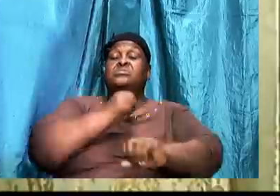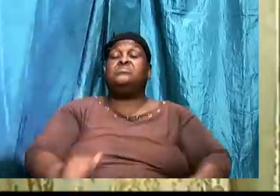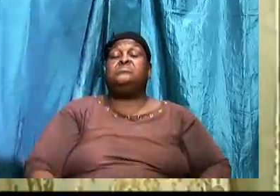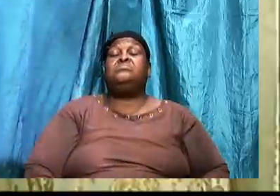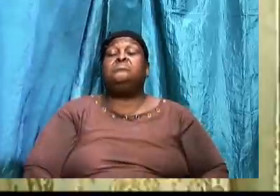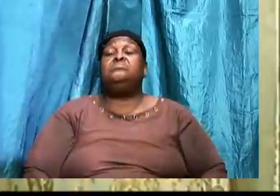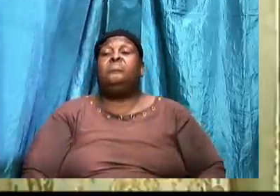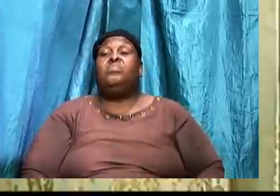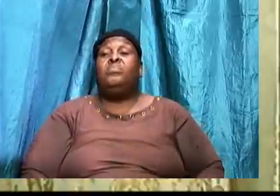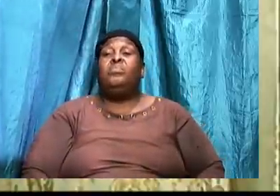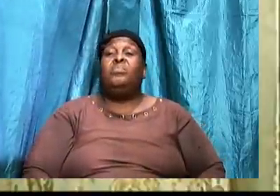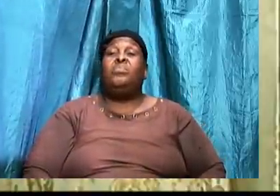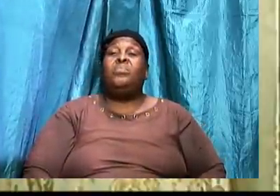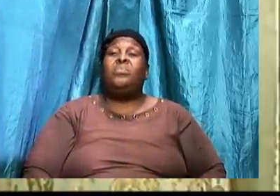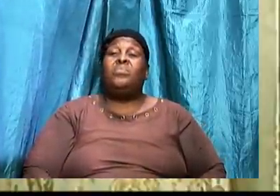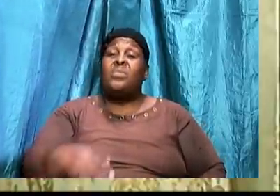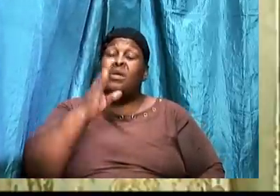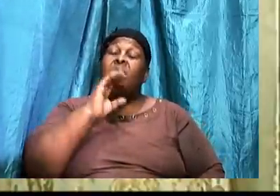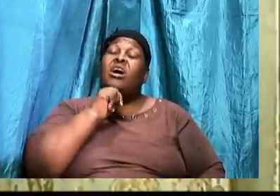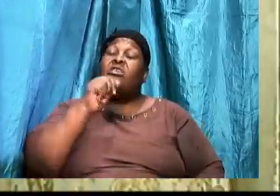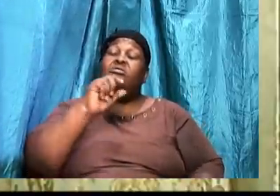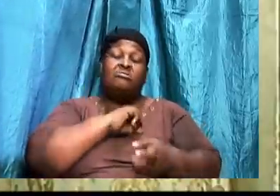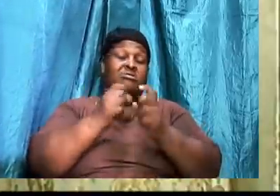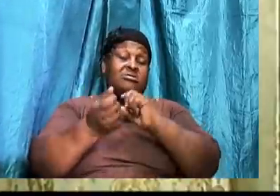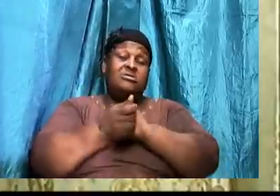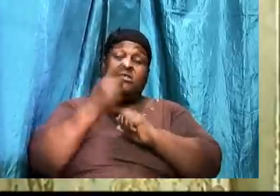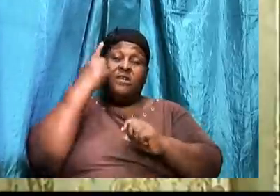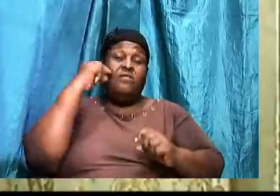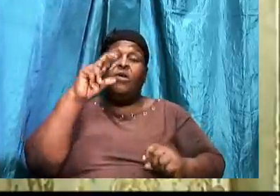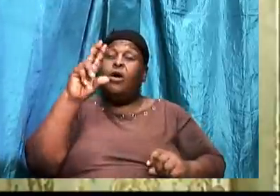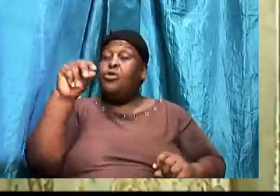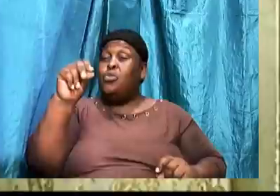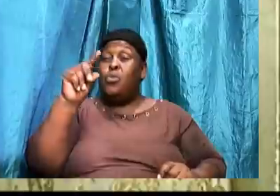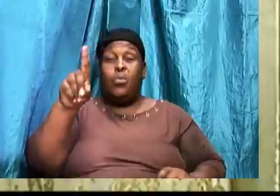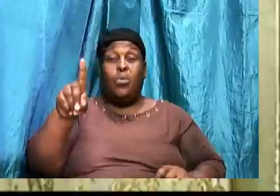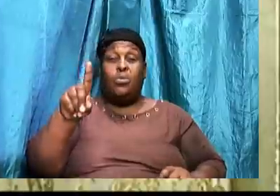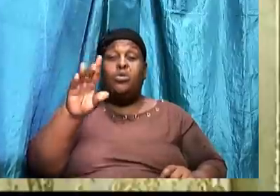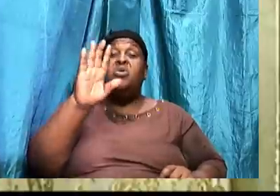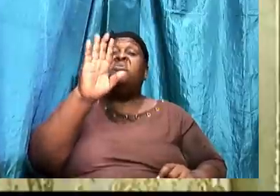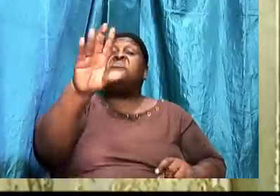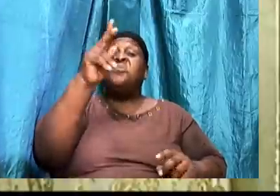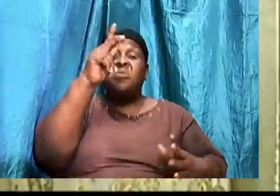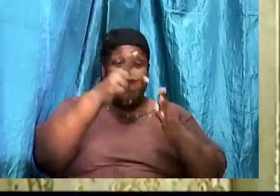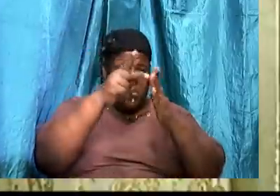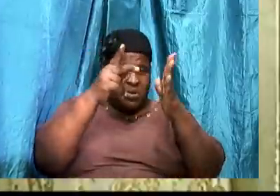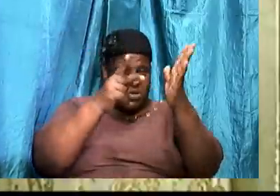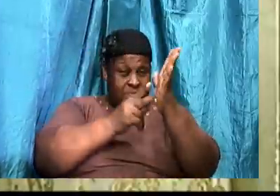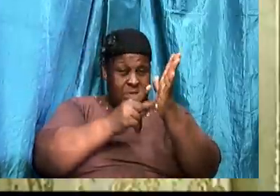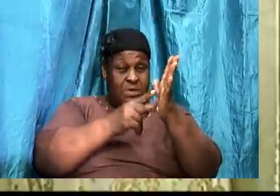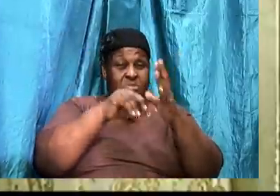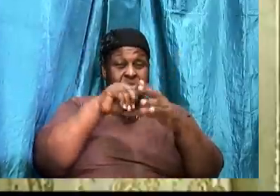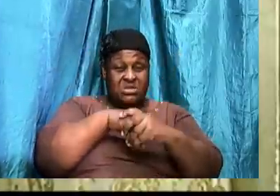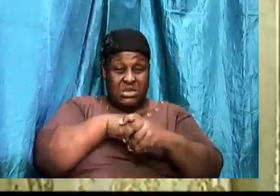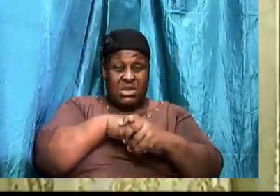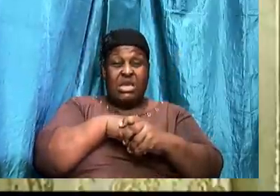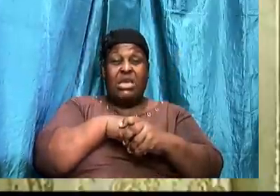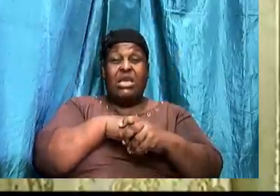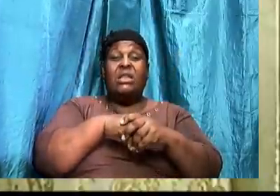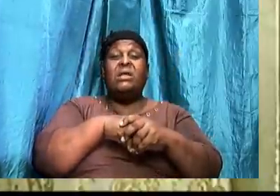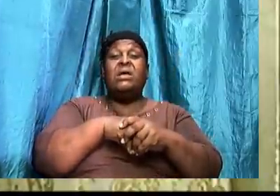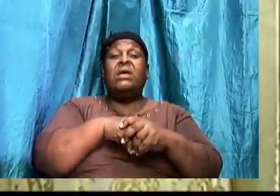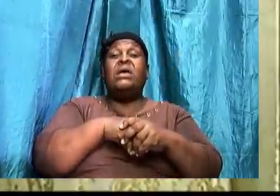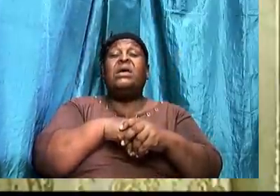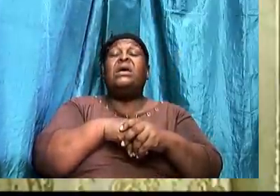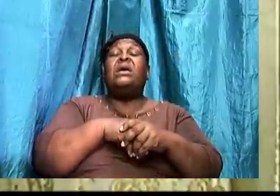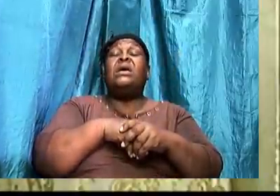God will not change for anyone. Your principles must be aligned with his principle. The standard